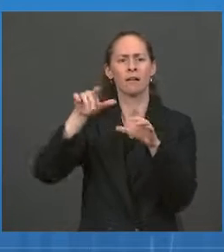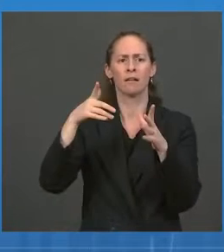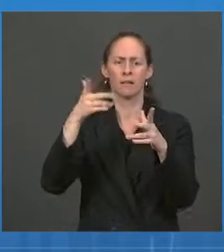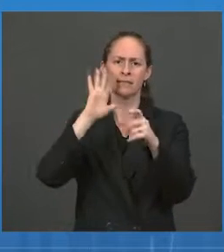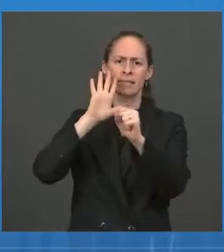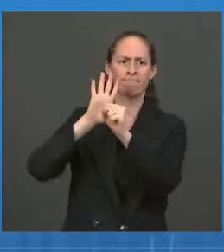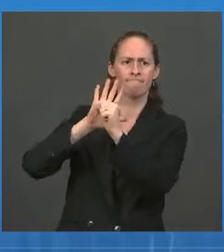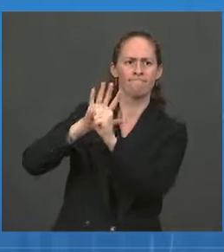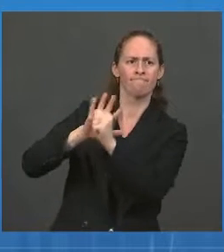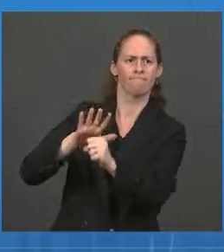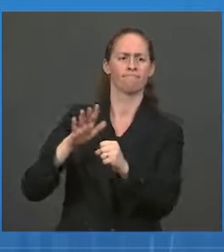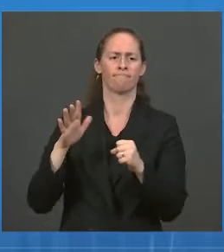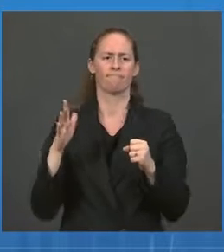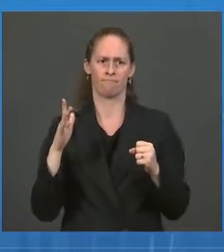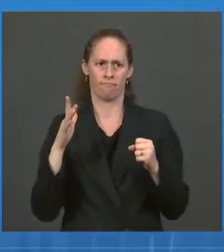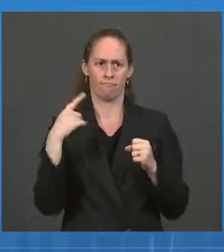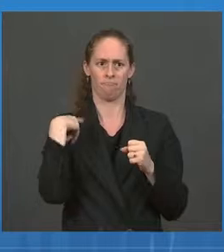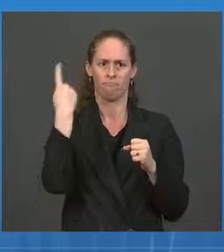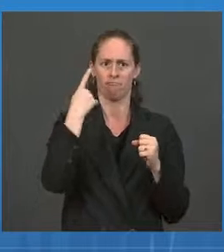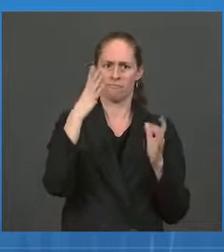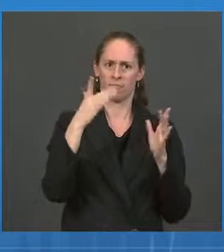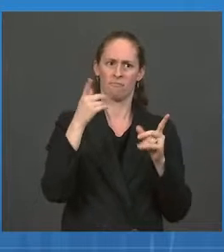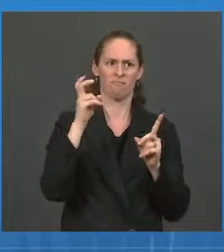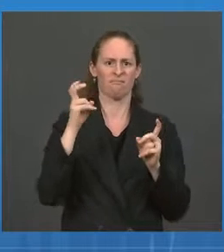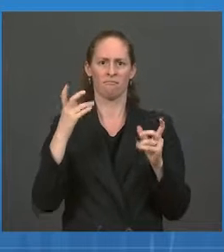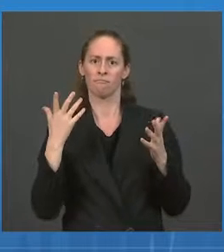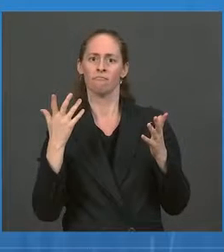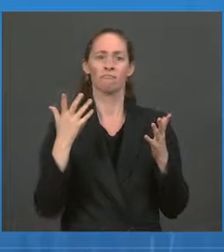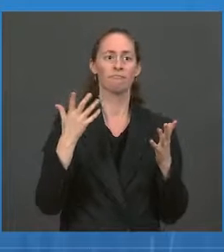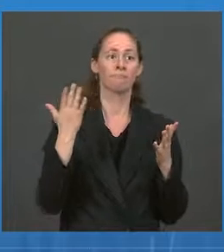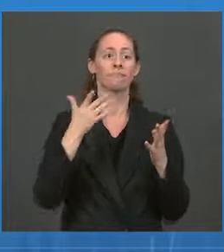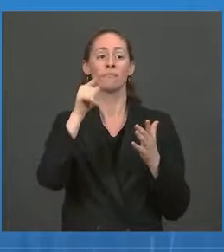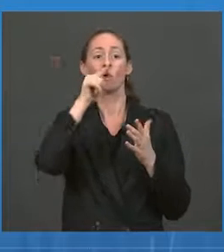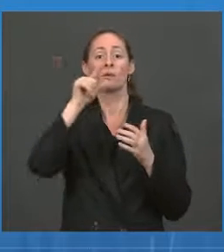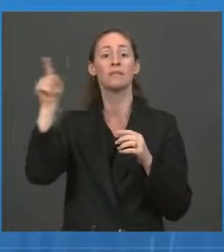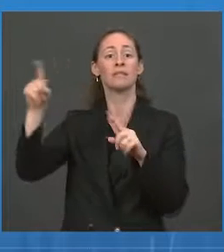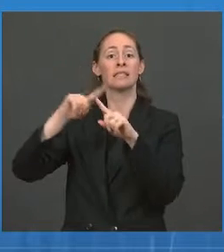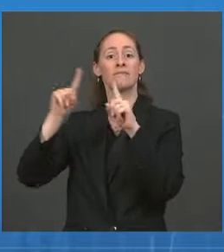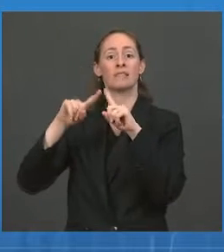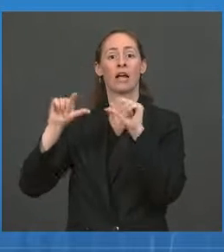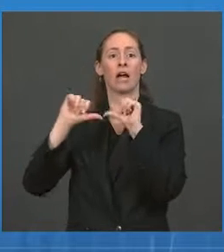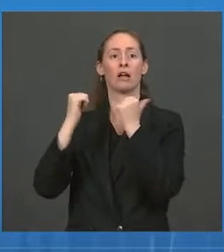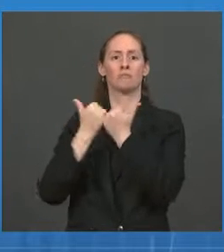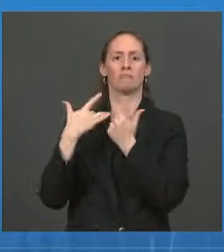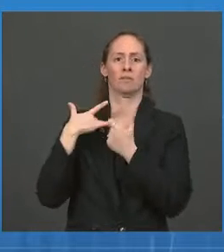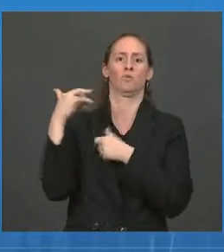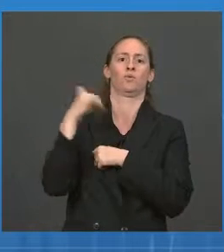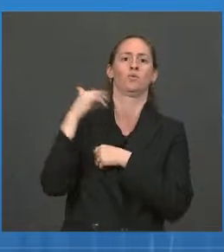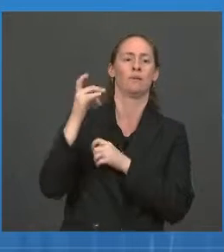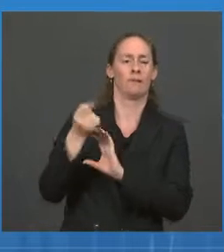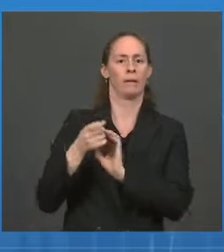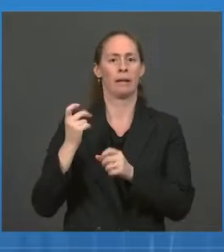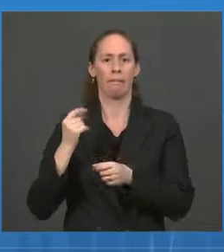this not put pressure on those agencies to make the decision that you're planning for them to make? Dr. Mervly?